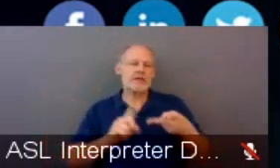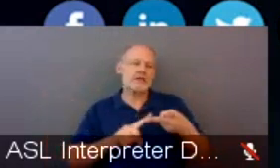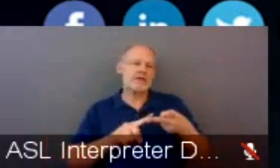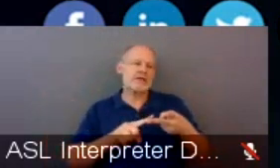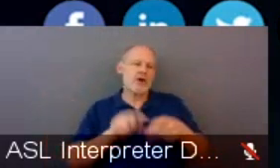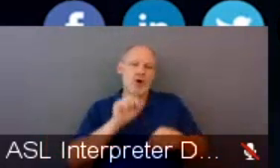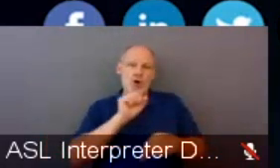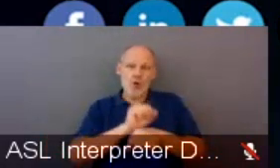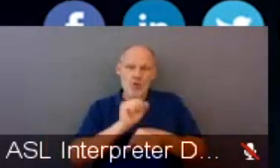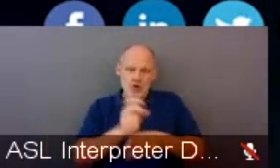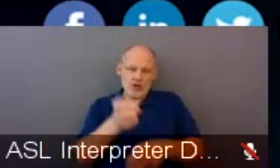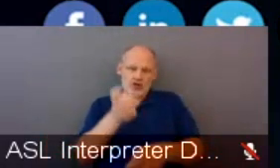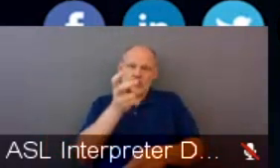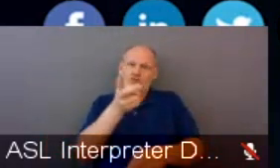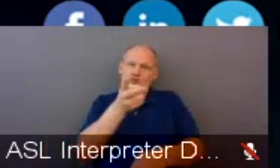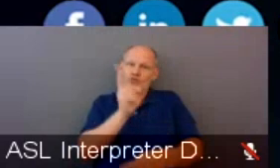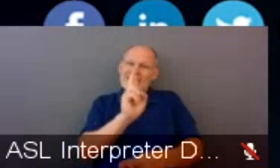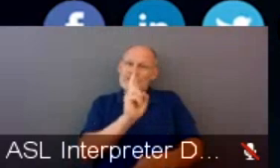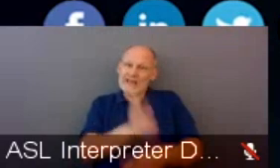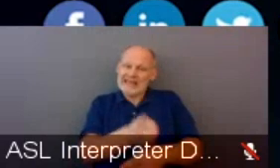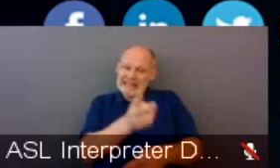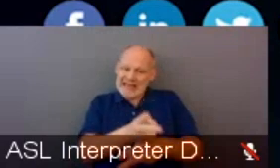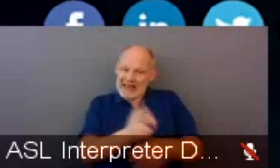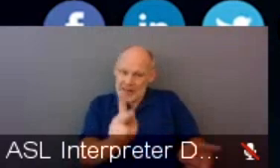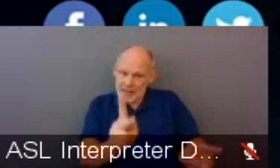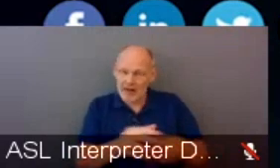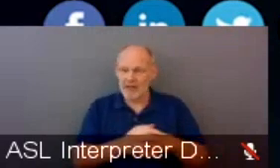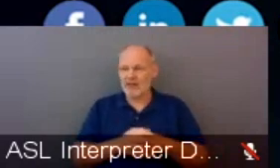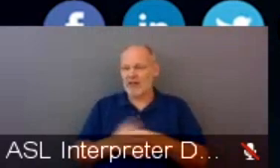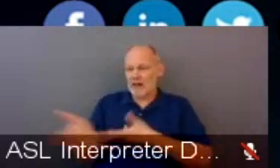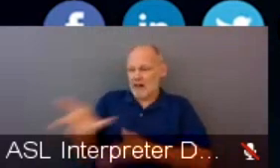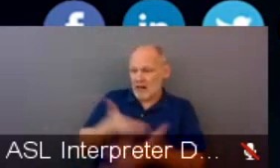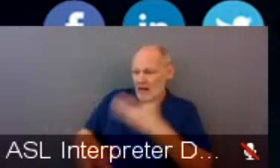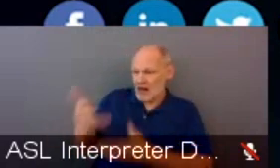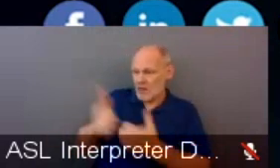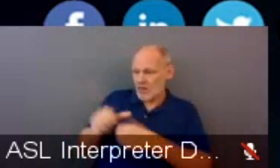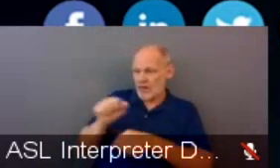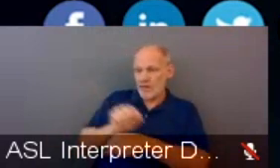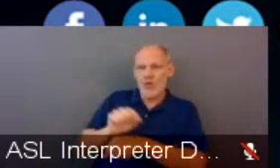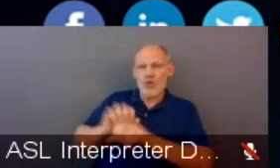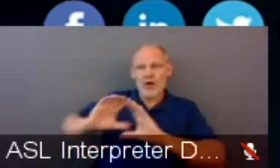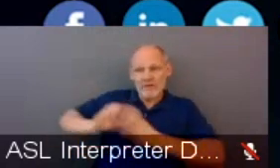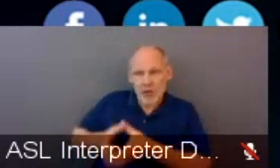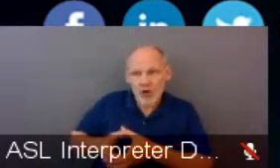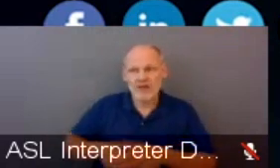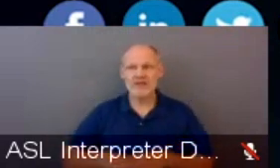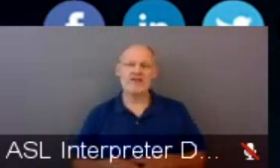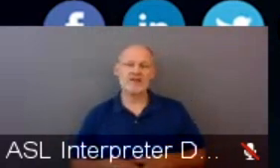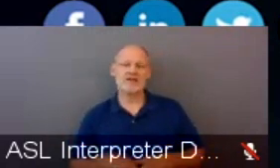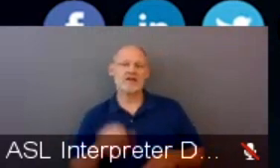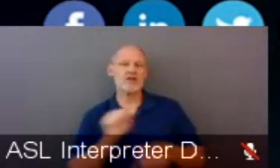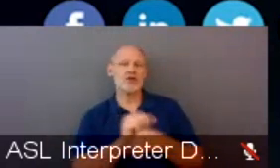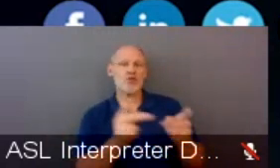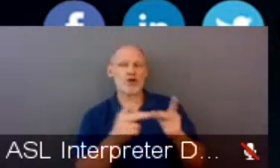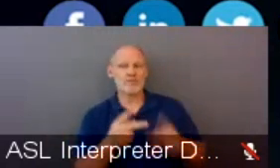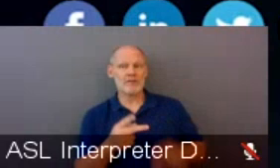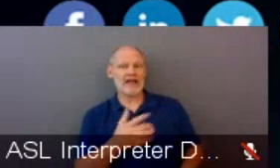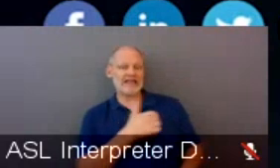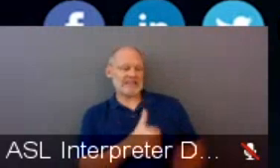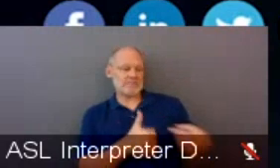success efforts with our workforce, our workplace climate, and education.